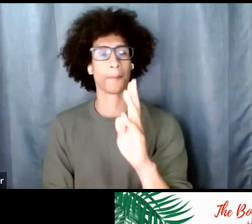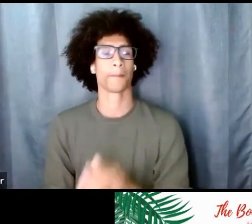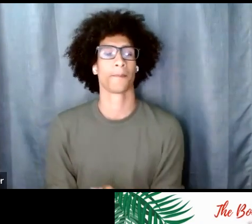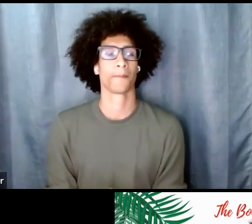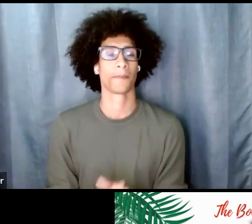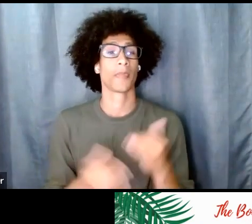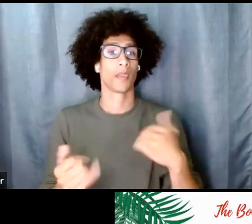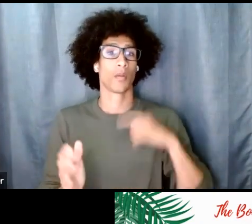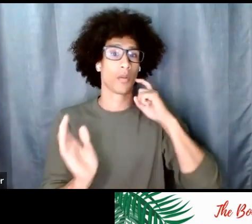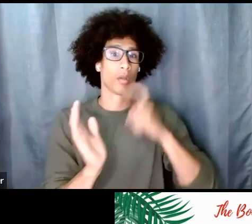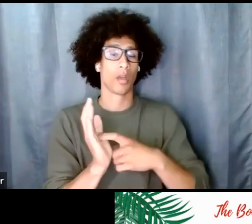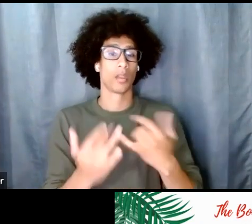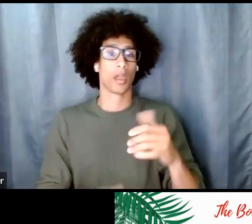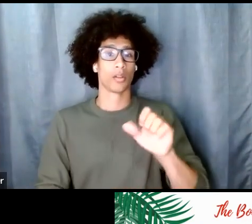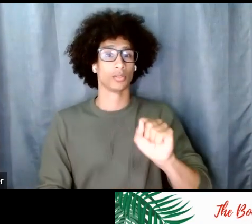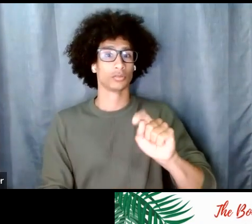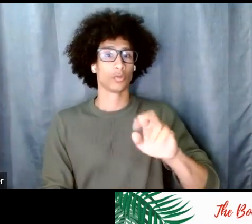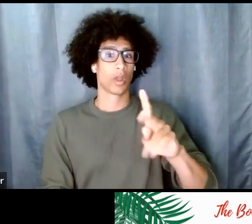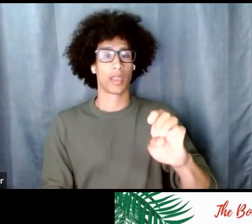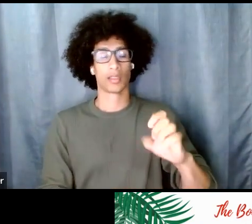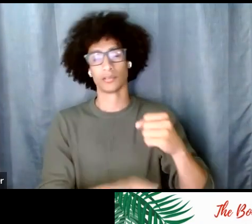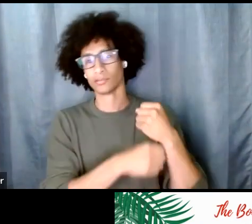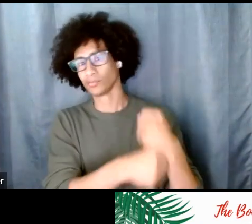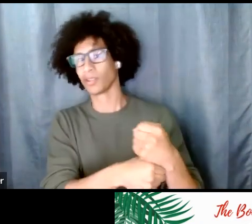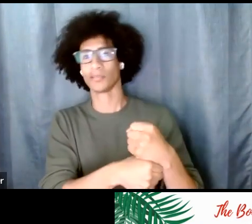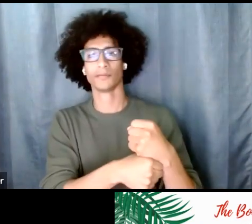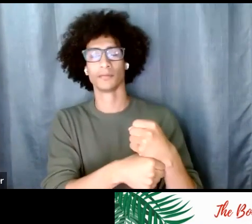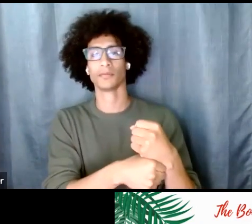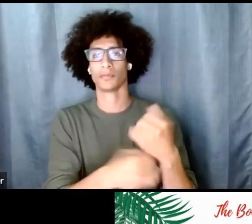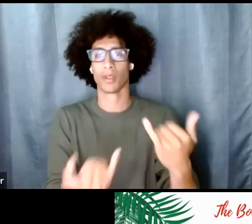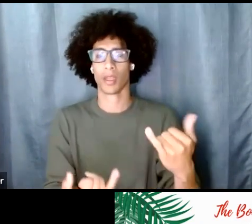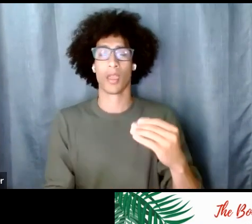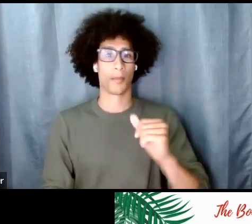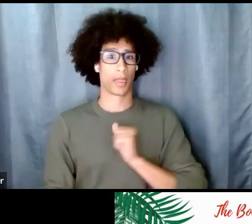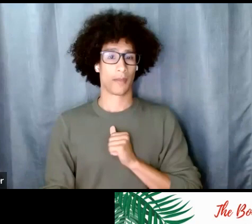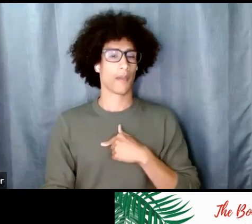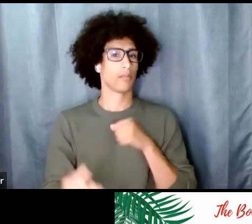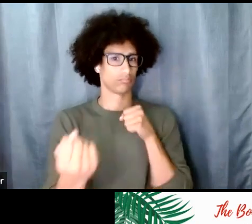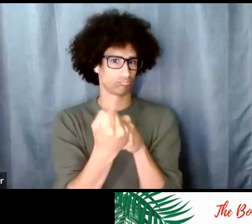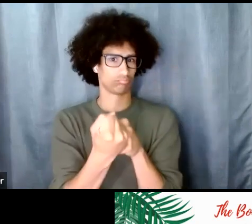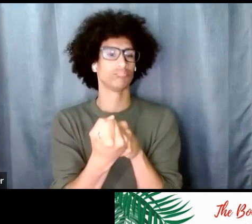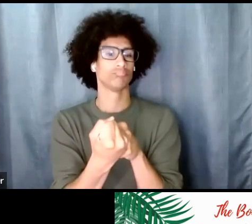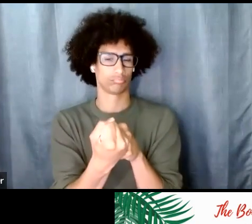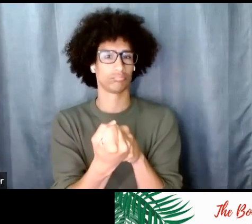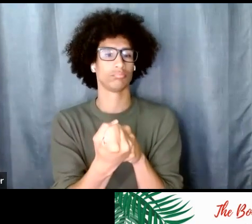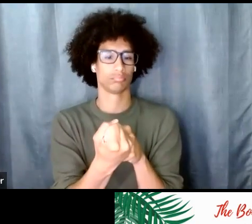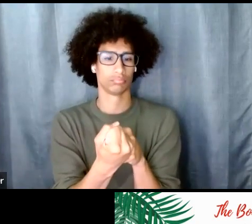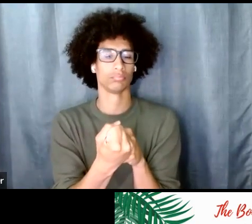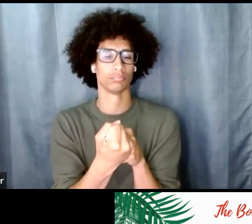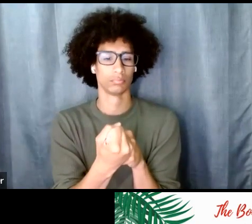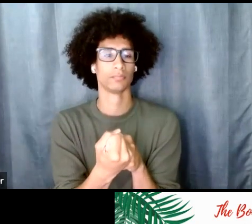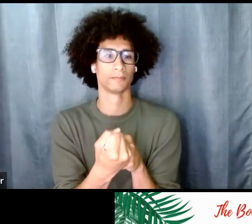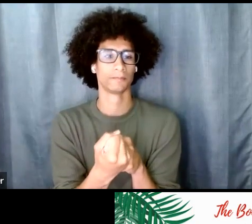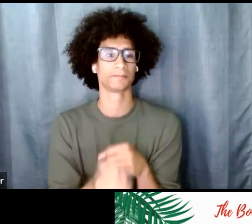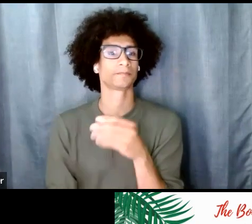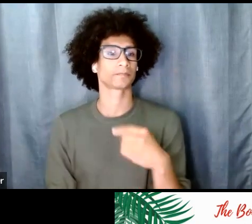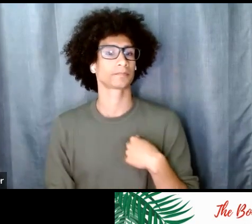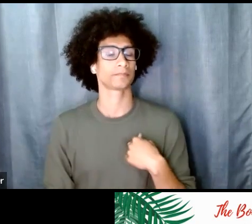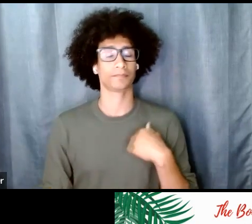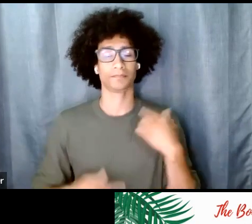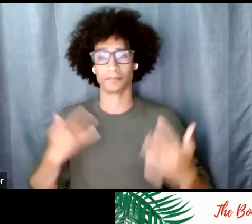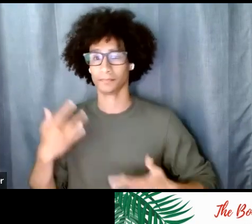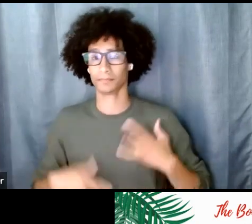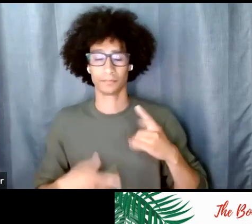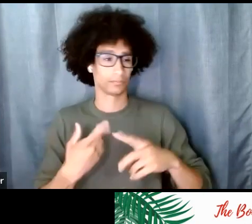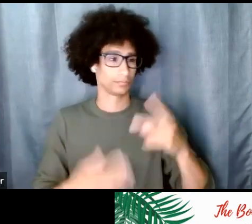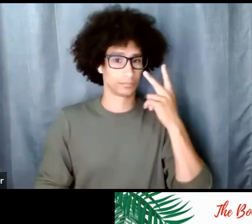going on right now and that myself i'm in support of the strike and i'm so happy to see all the writers in the space